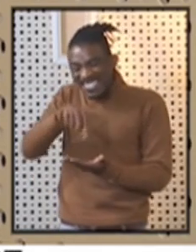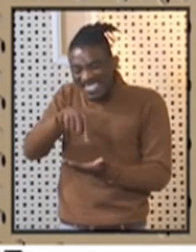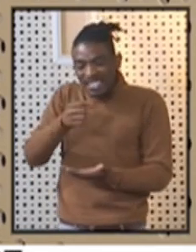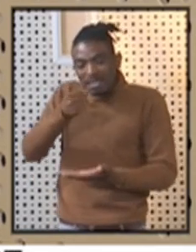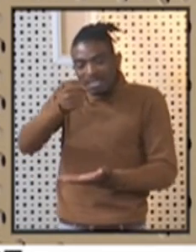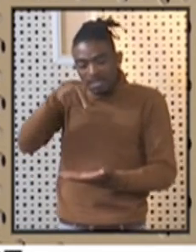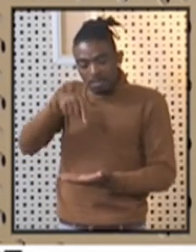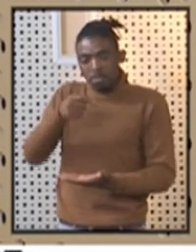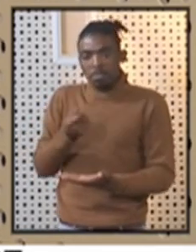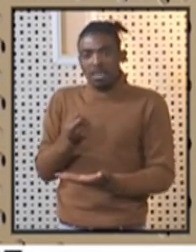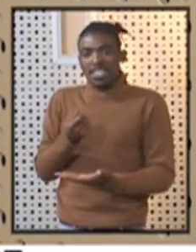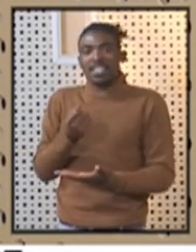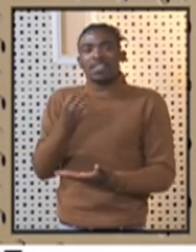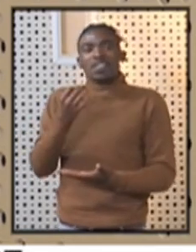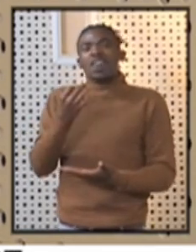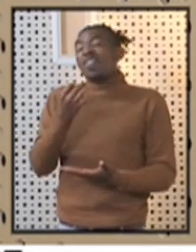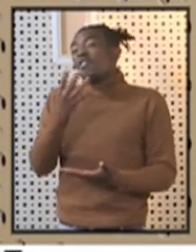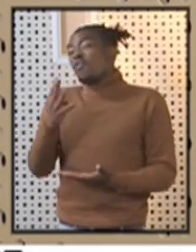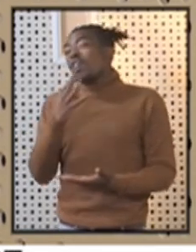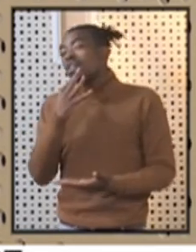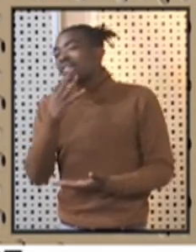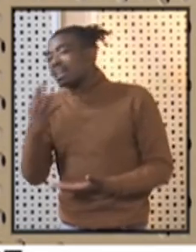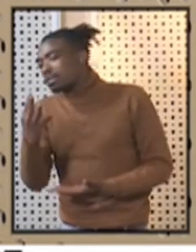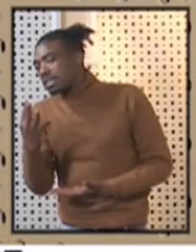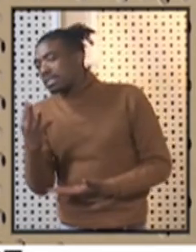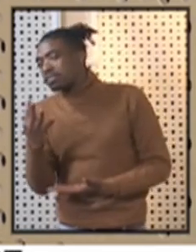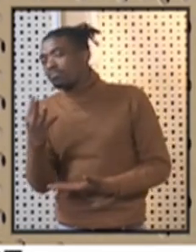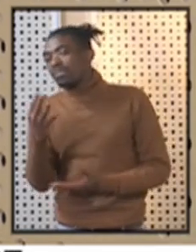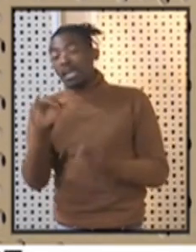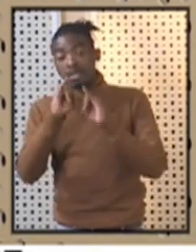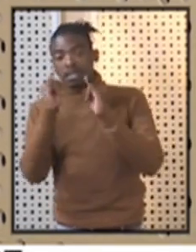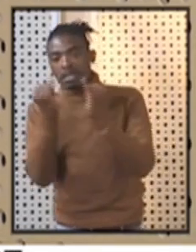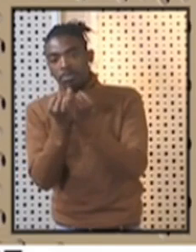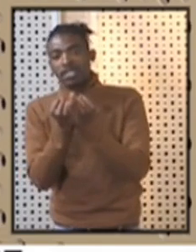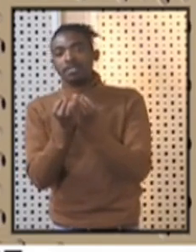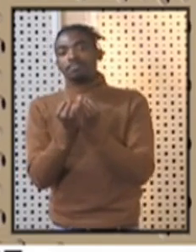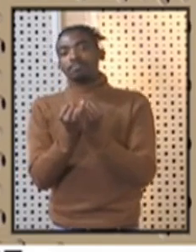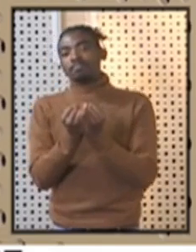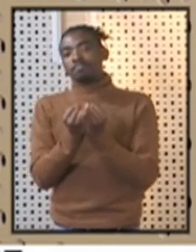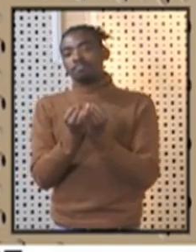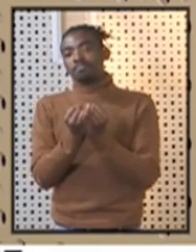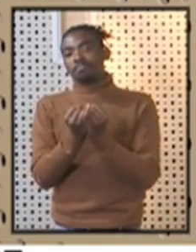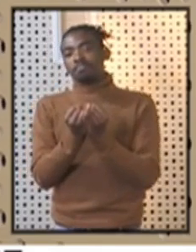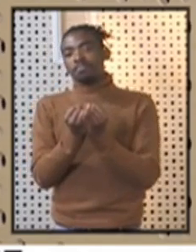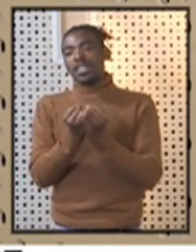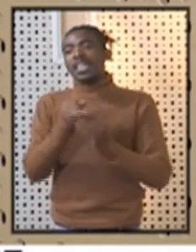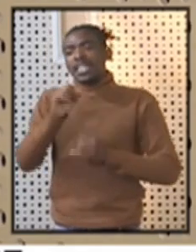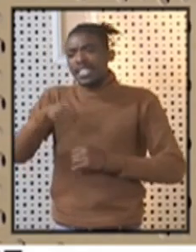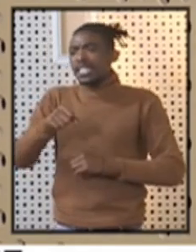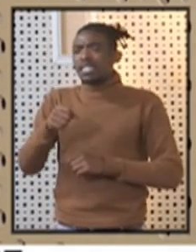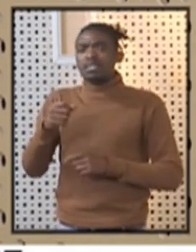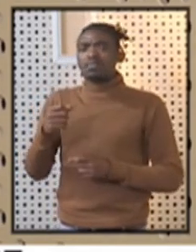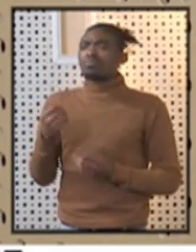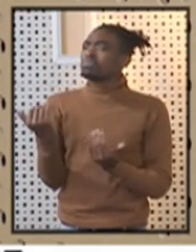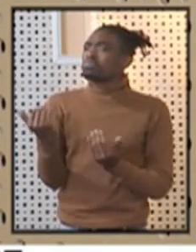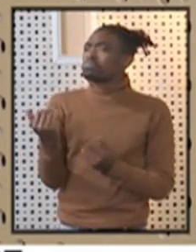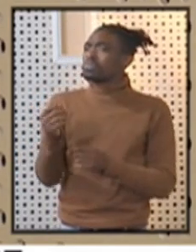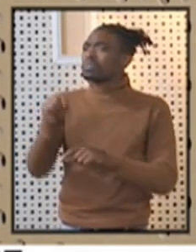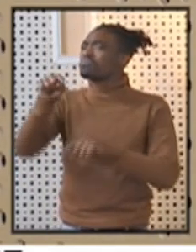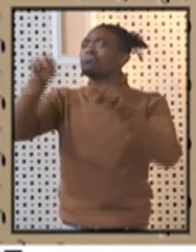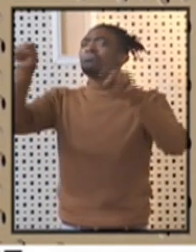the fund for 4,000 companies. We did expect that many will apply who would not